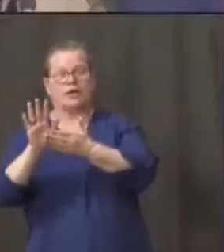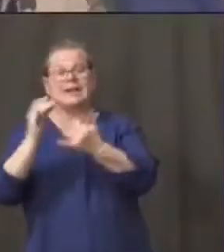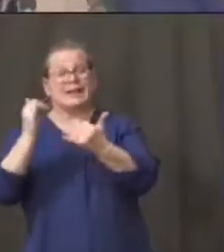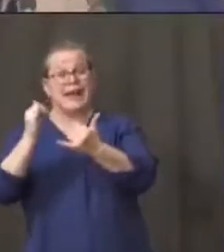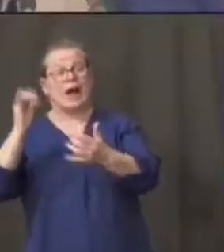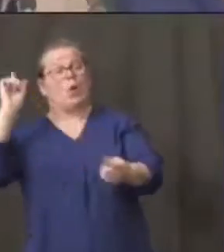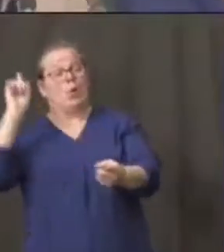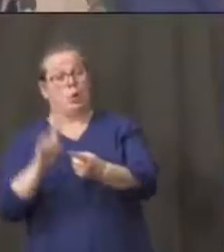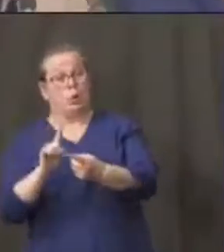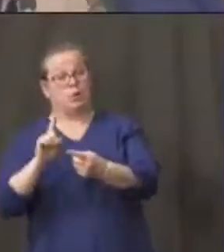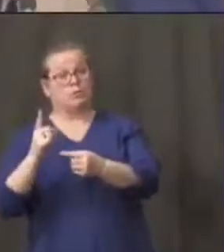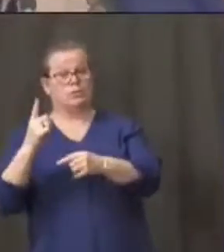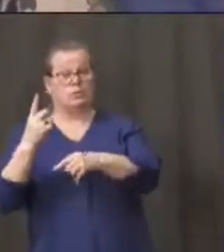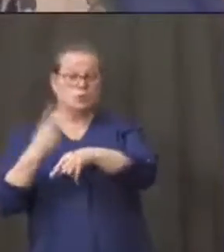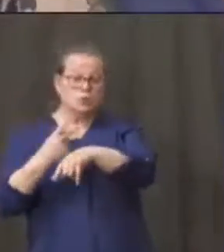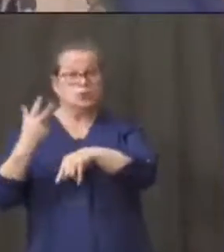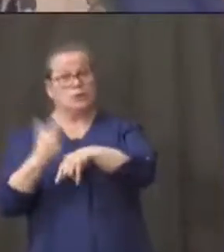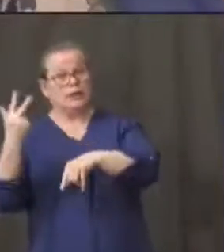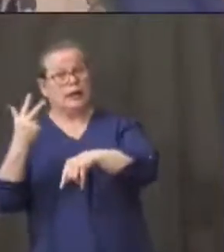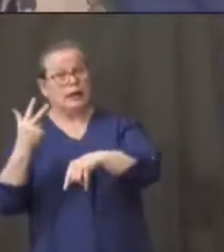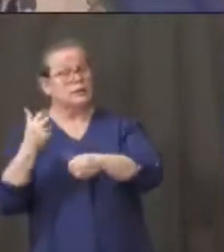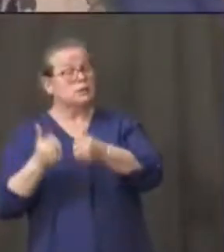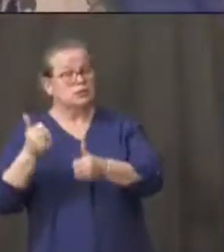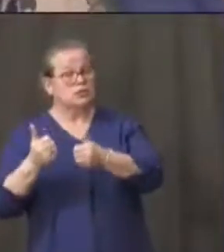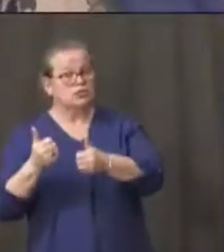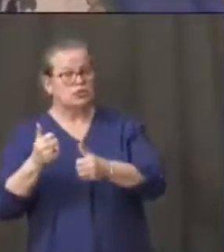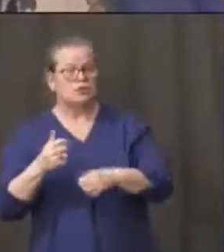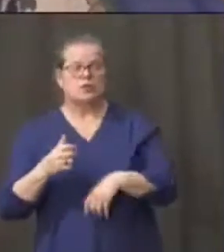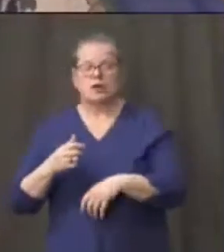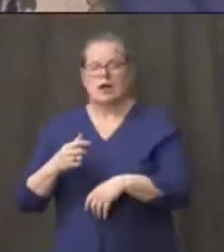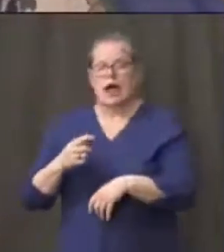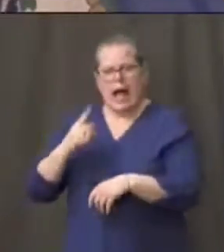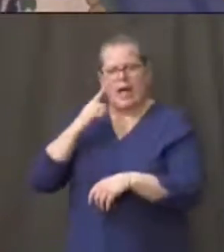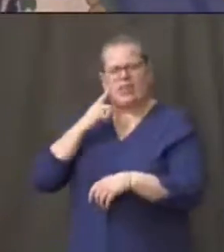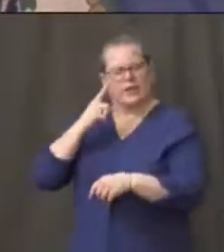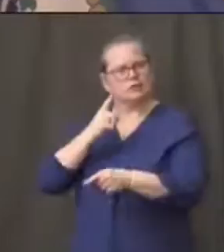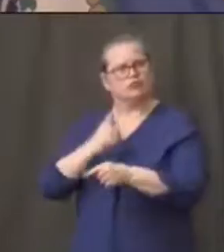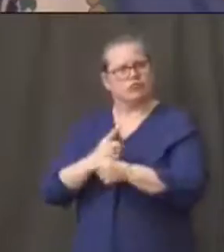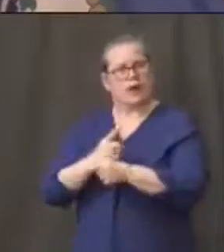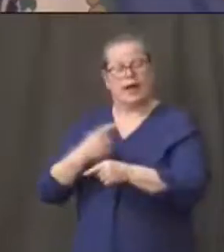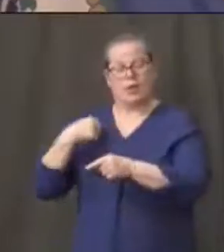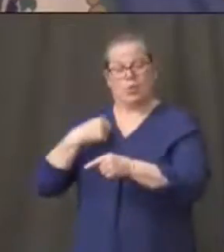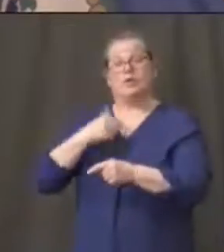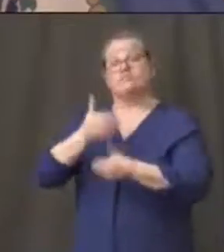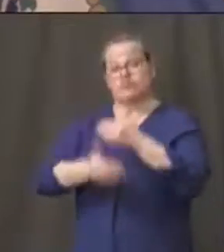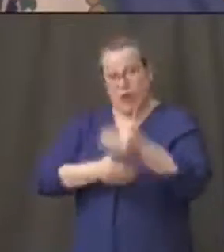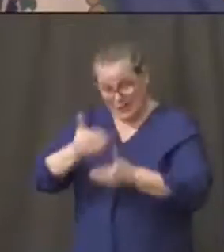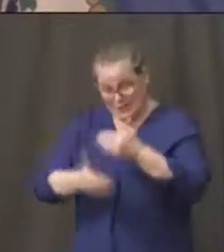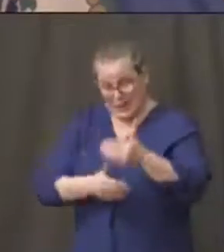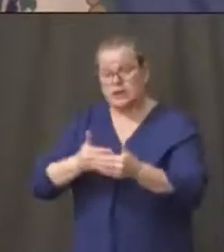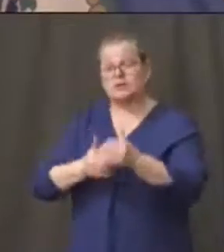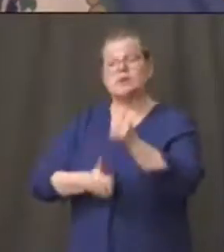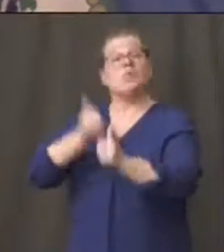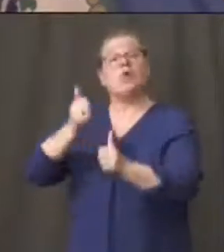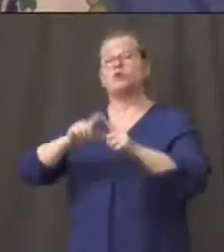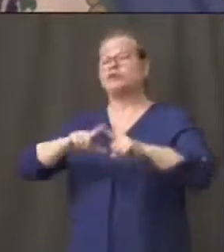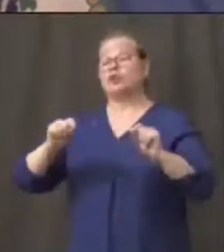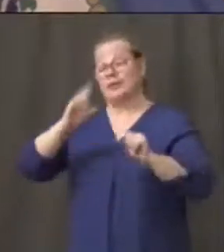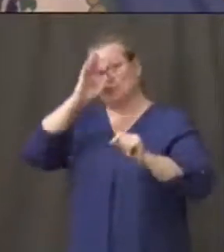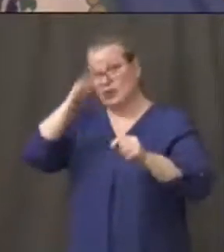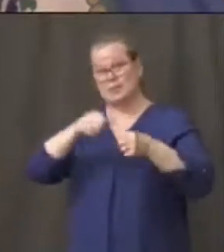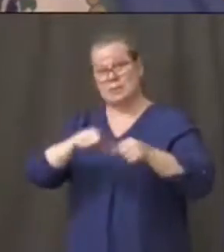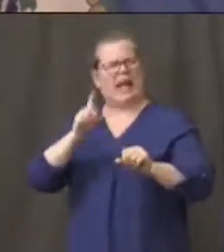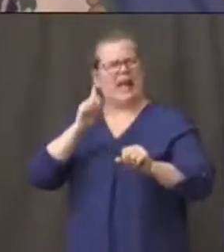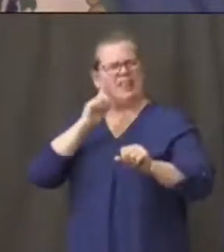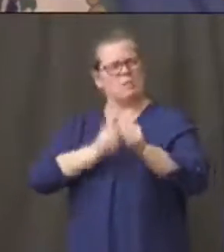um uh we have processed and i think most of the checks are directed positive going out to i think a